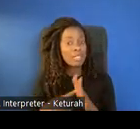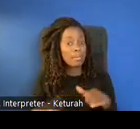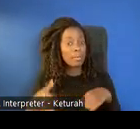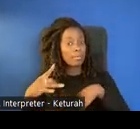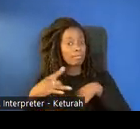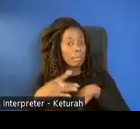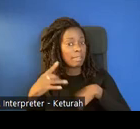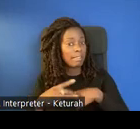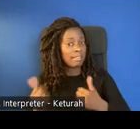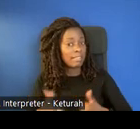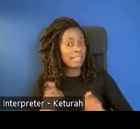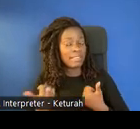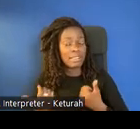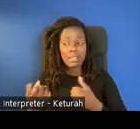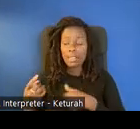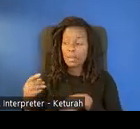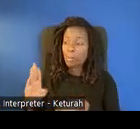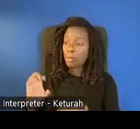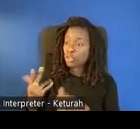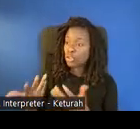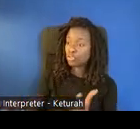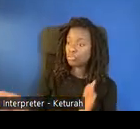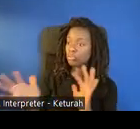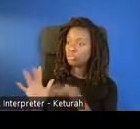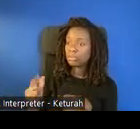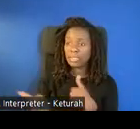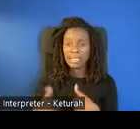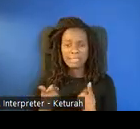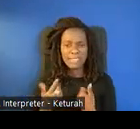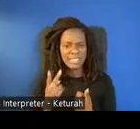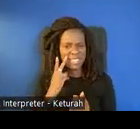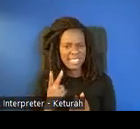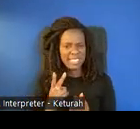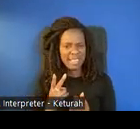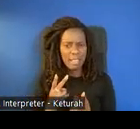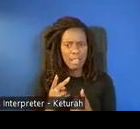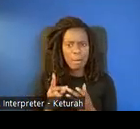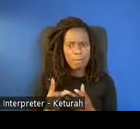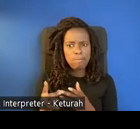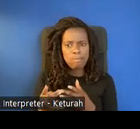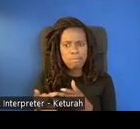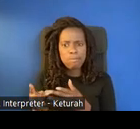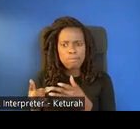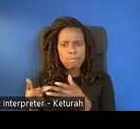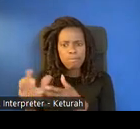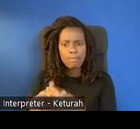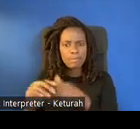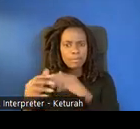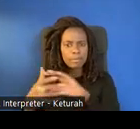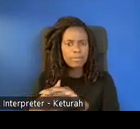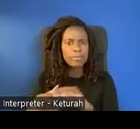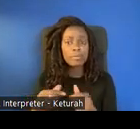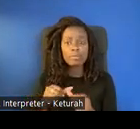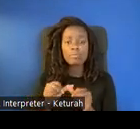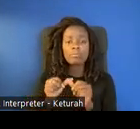Then they found a living bush. And so on. And so you see how it talks them through the whole story. So let's keep